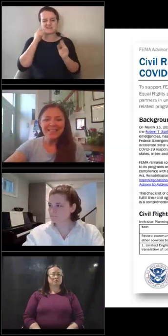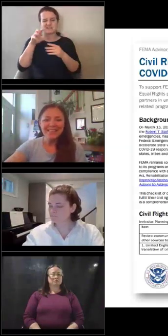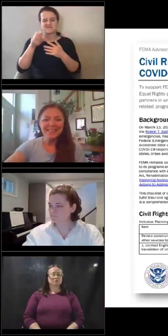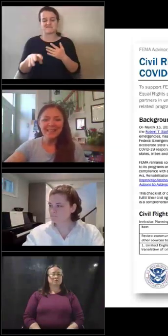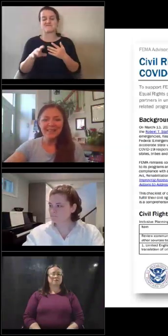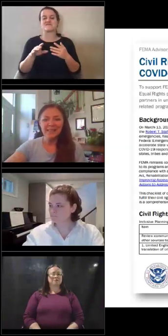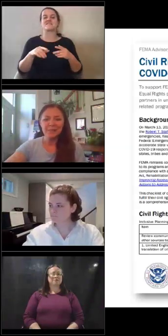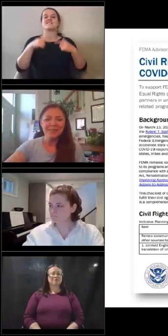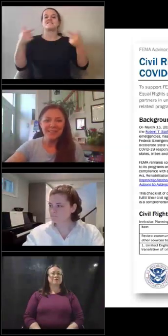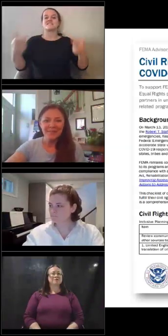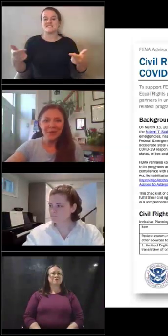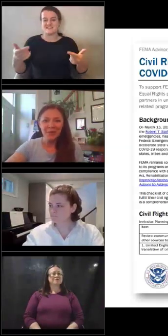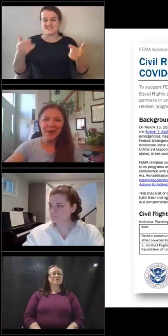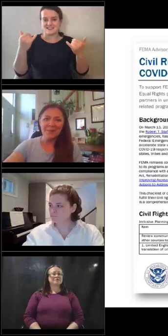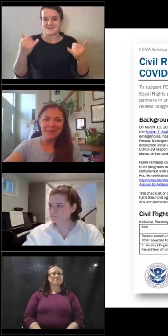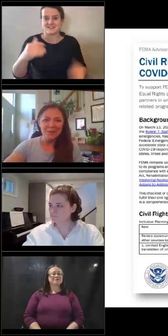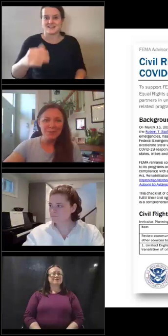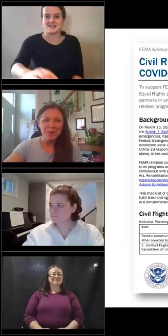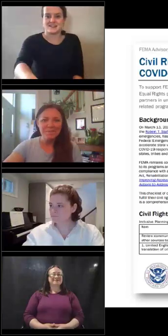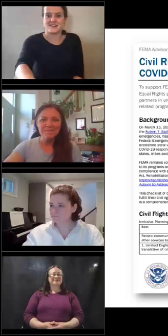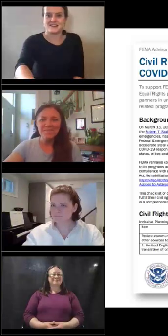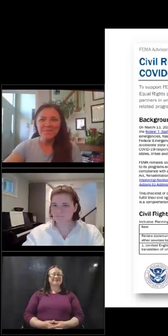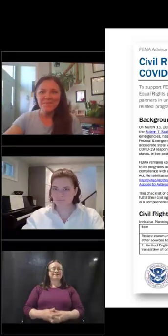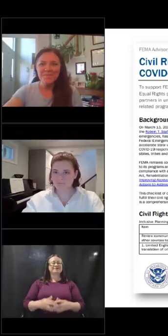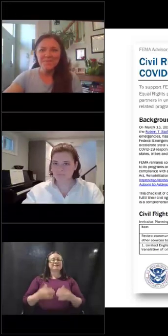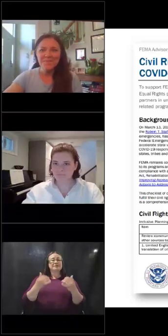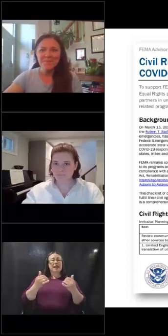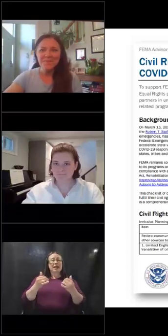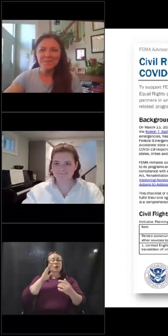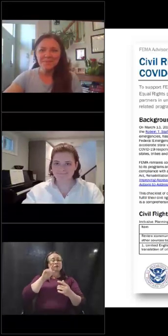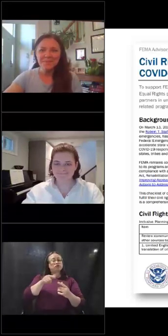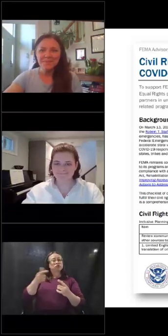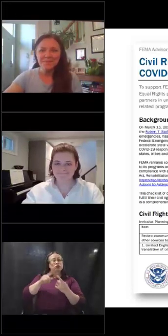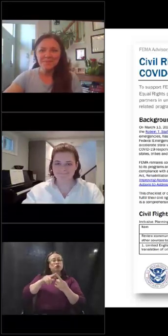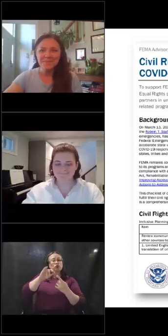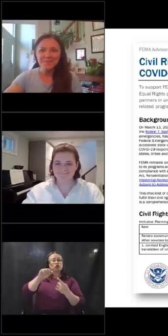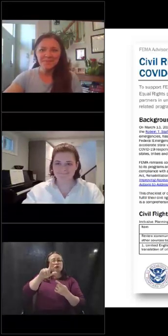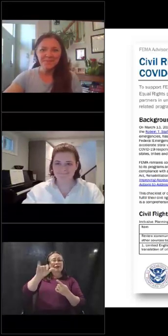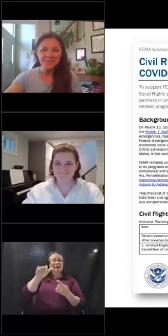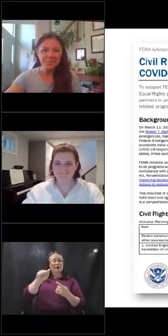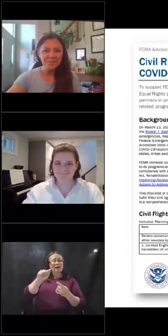my honor to pass it over to Julia Molina to discuss the specific requirements of the program.